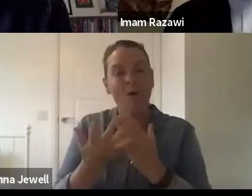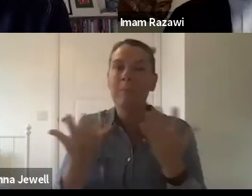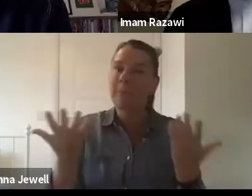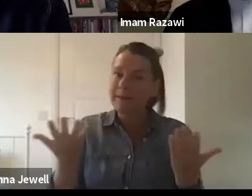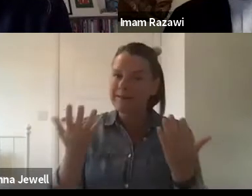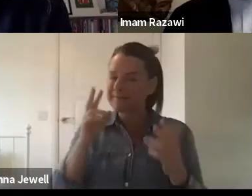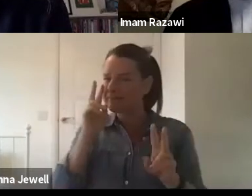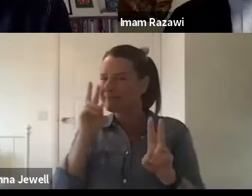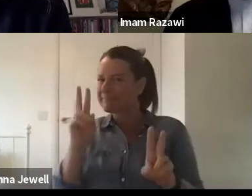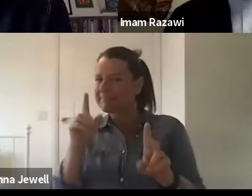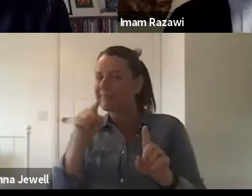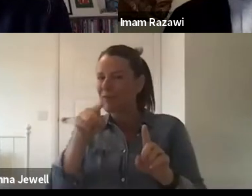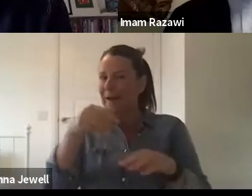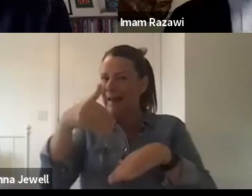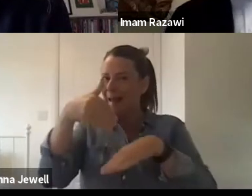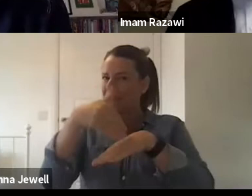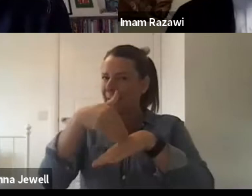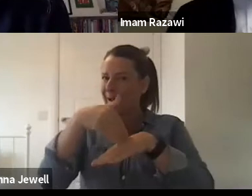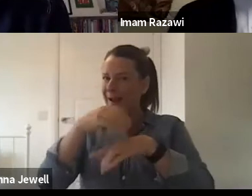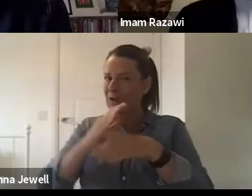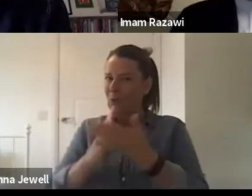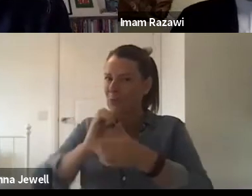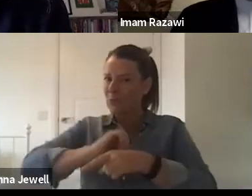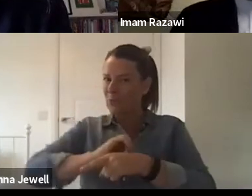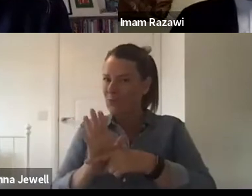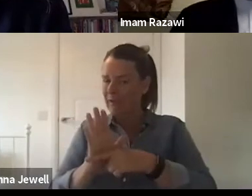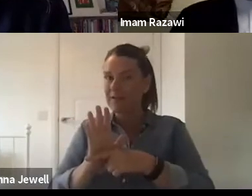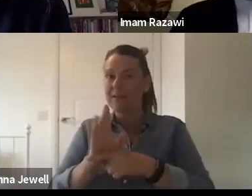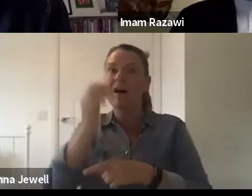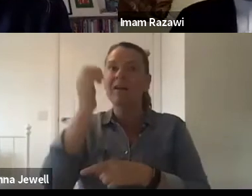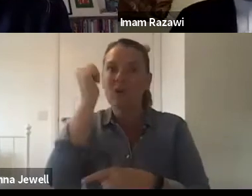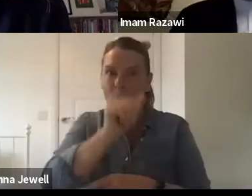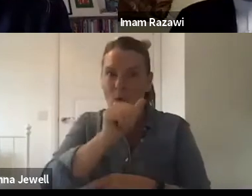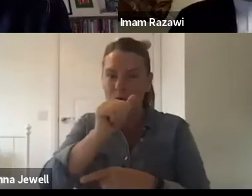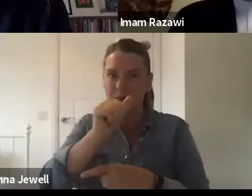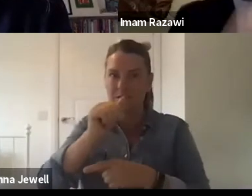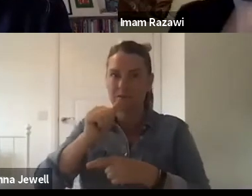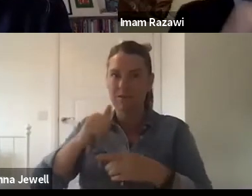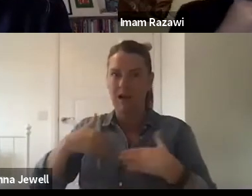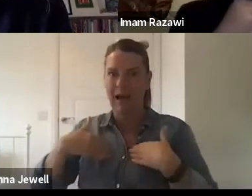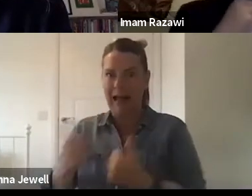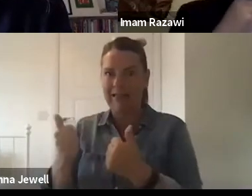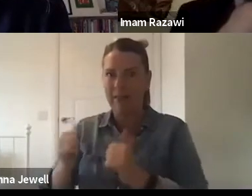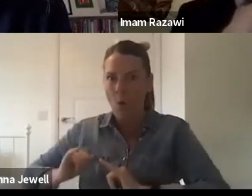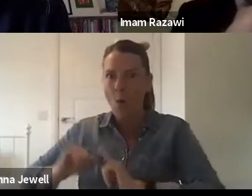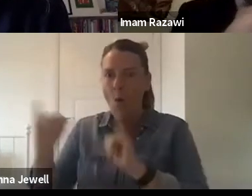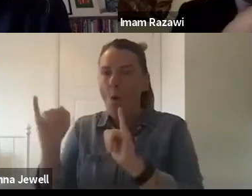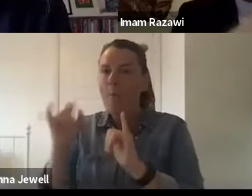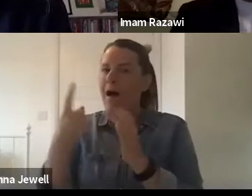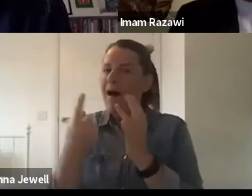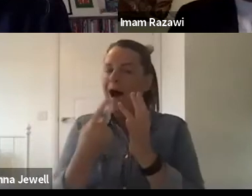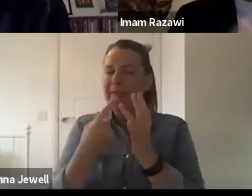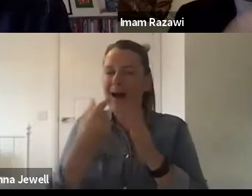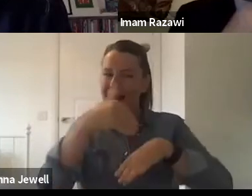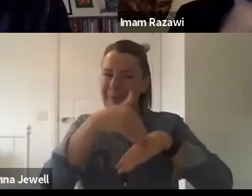city, rather than only the direct impact on public health policy, has been really interesting from from my